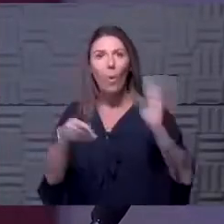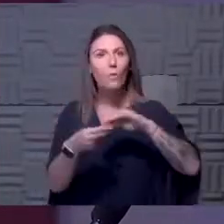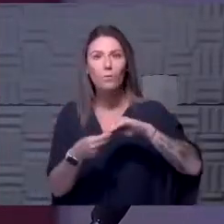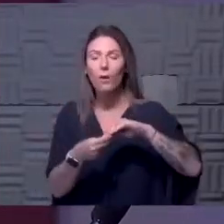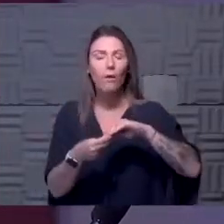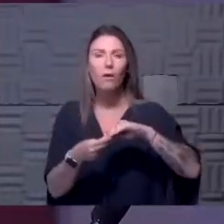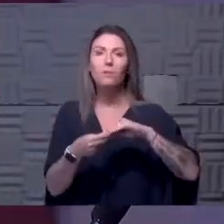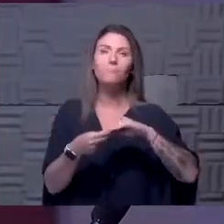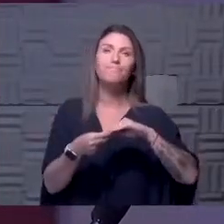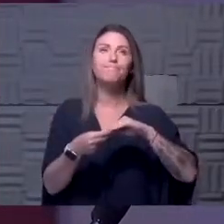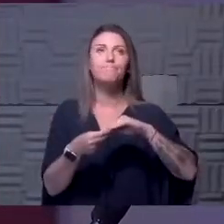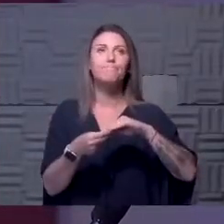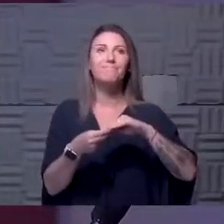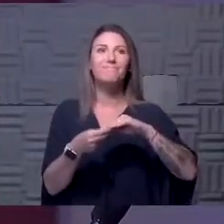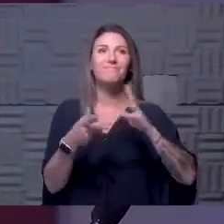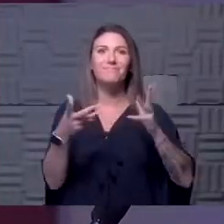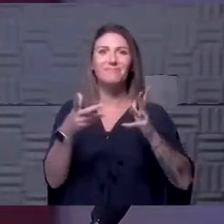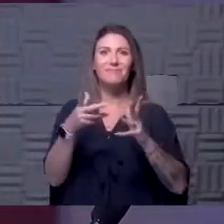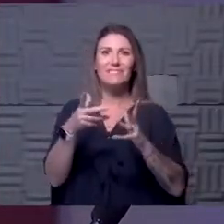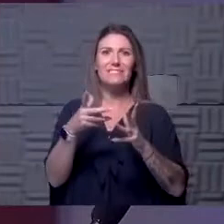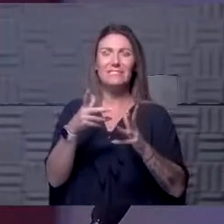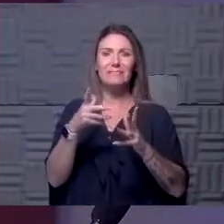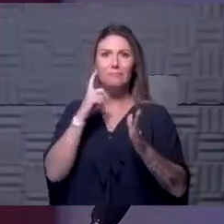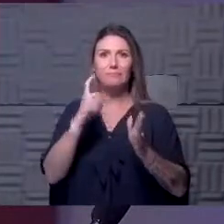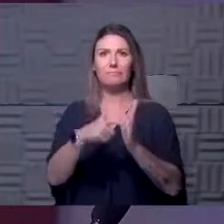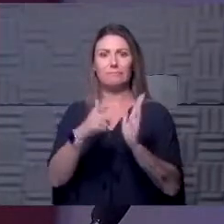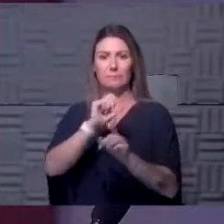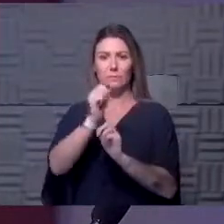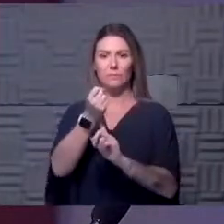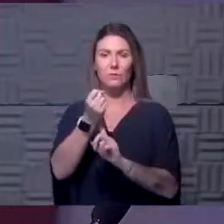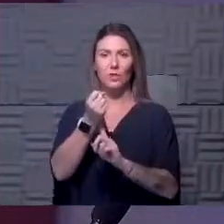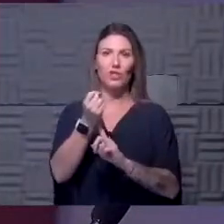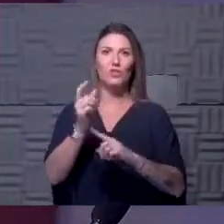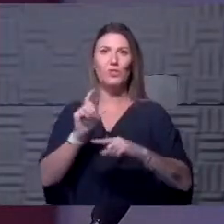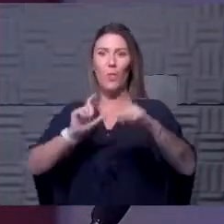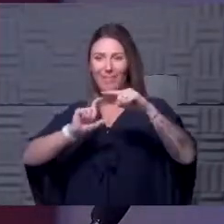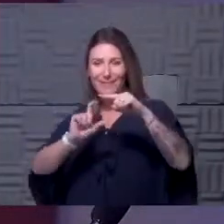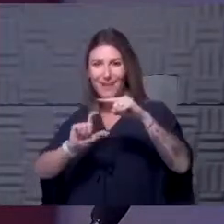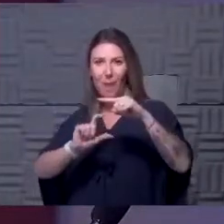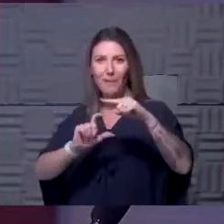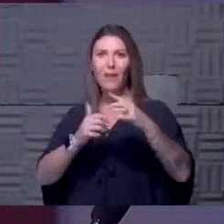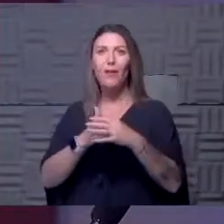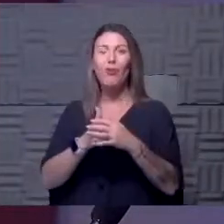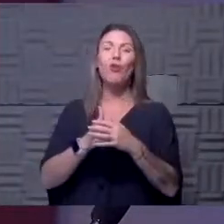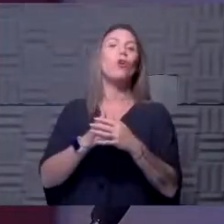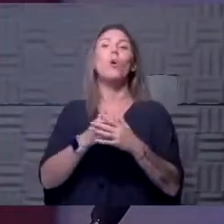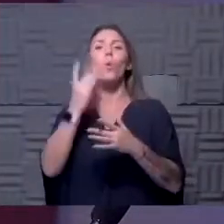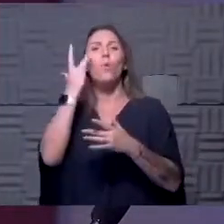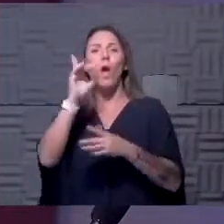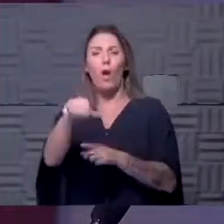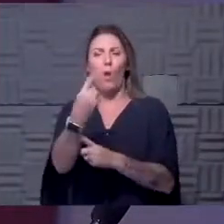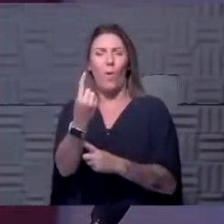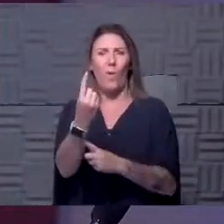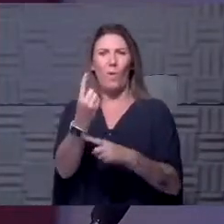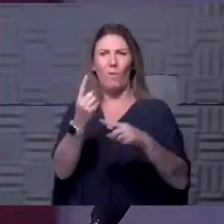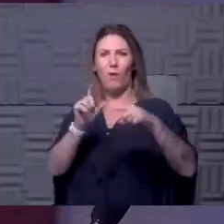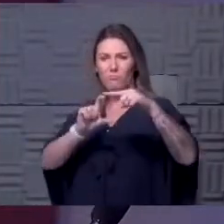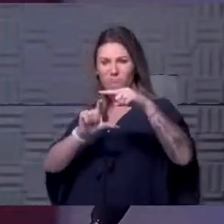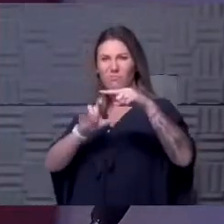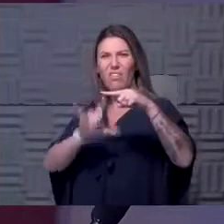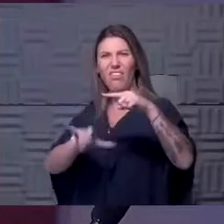incidence. So the denominator, the question here, why is the denominator only those that have been tested?